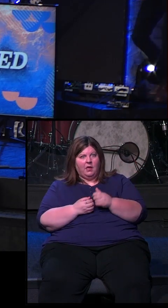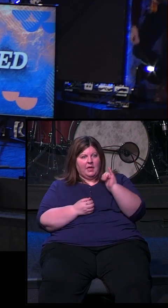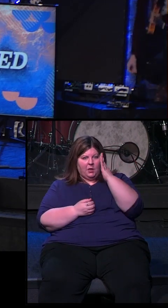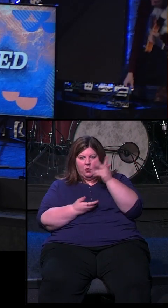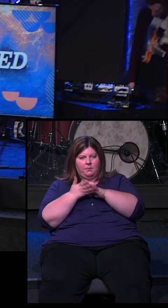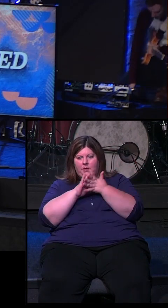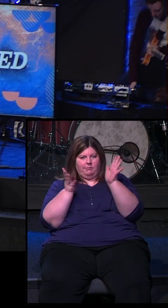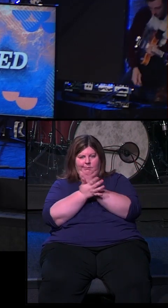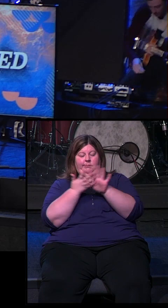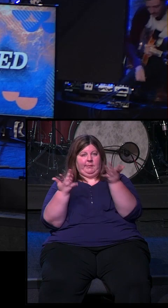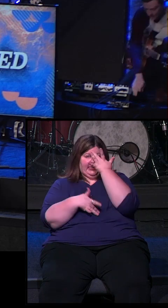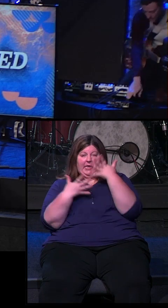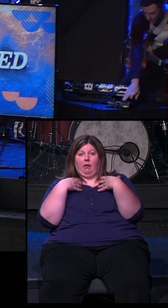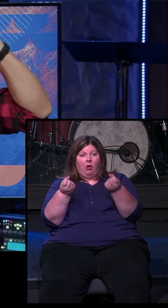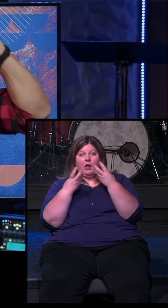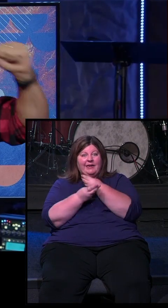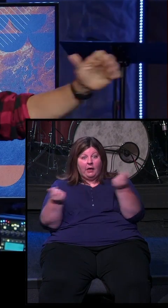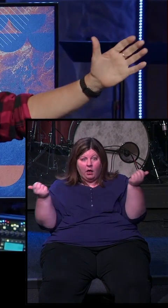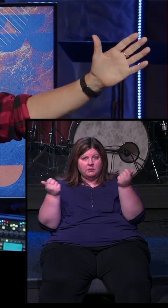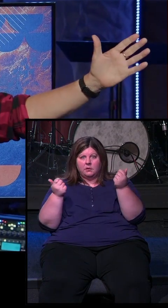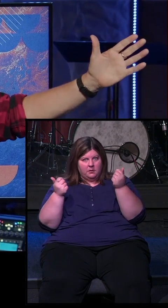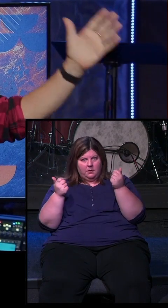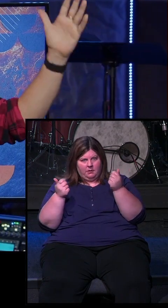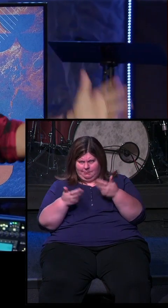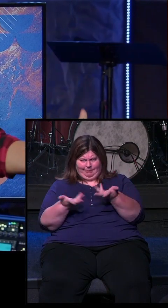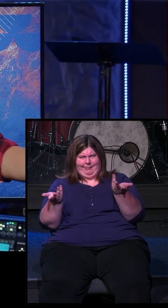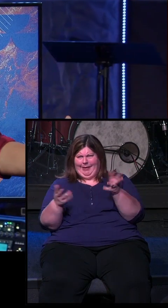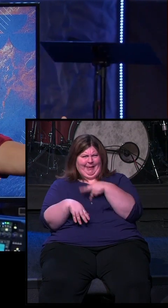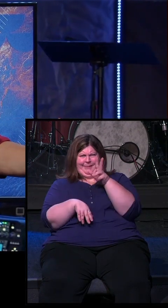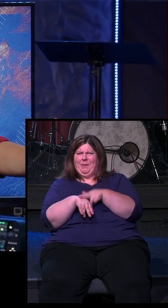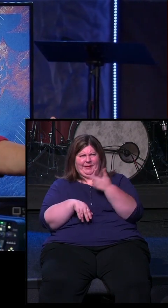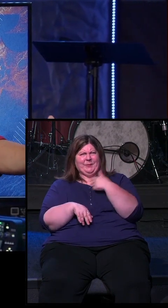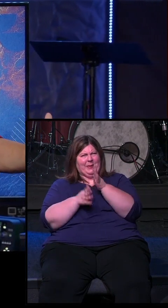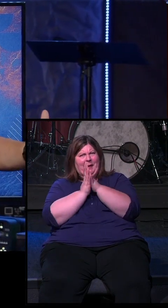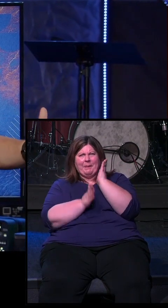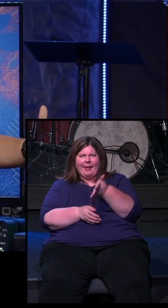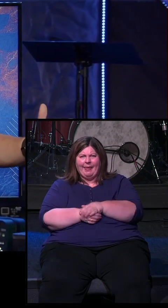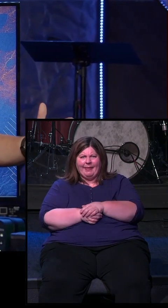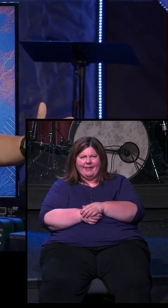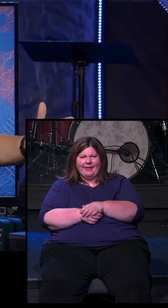would be completely eradicated of this disease, that he would be completely set free from it. Of course, that's what we're going to pray for.